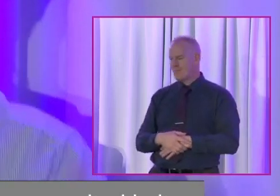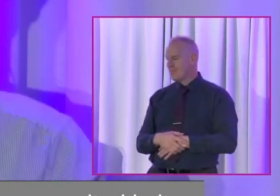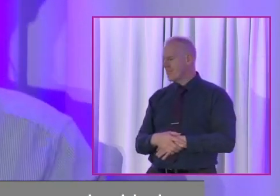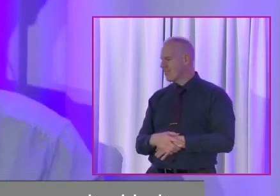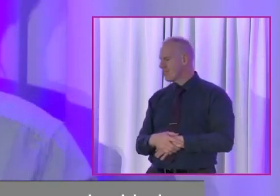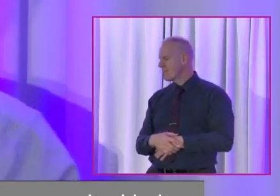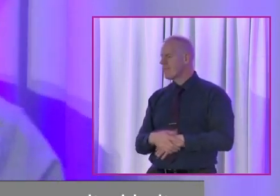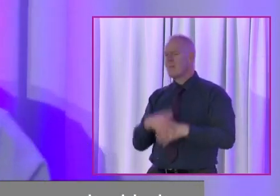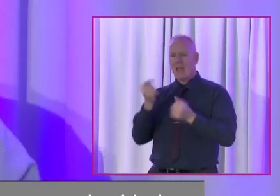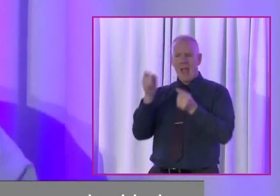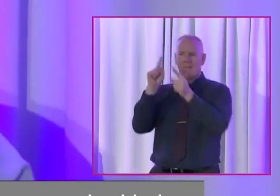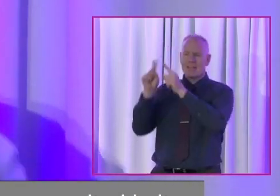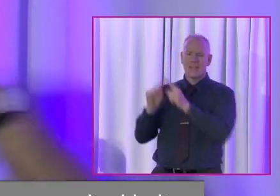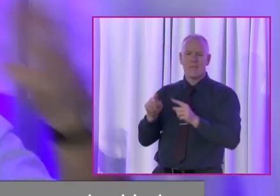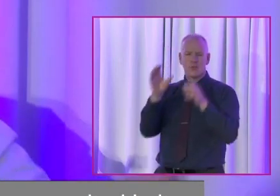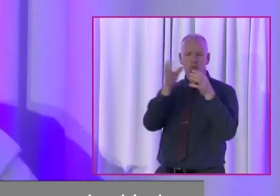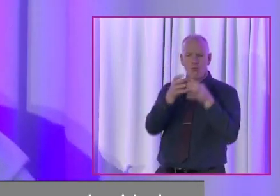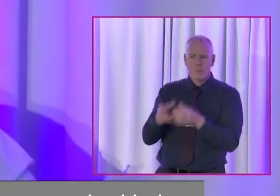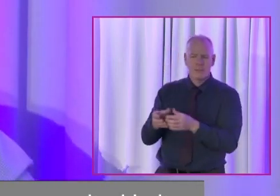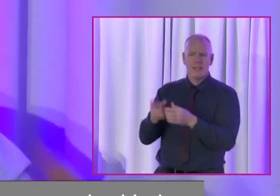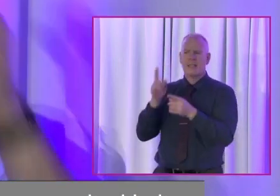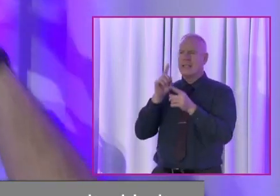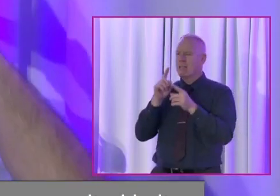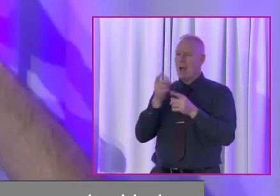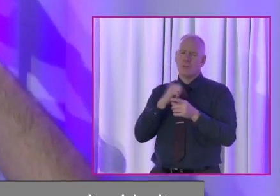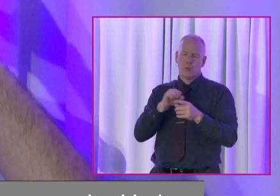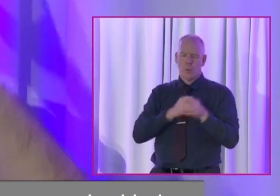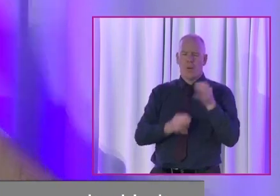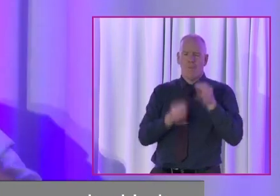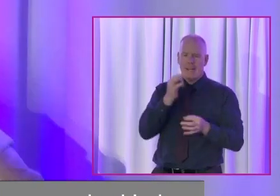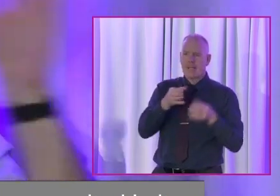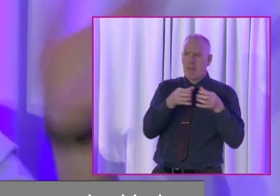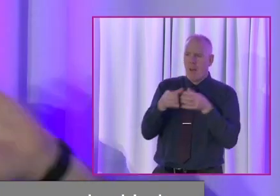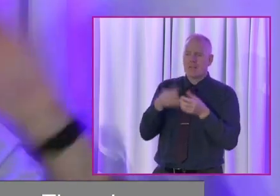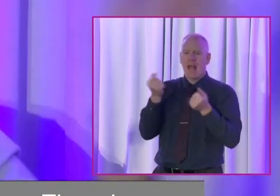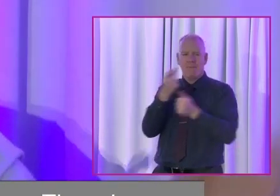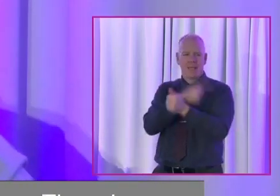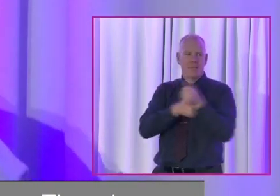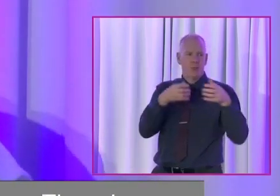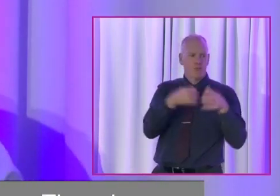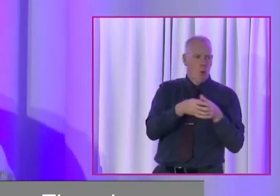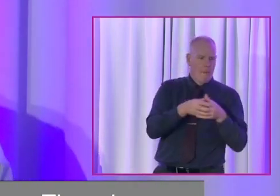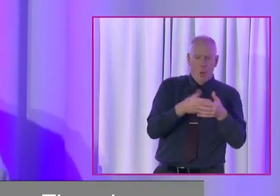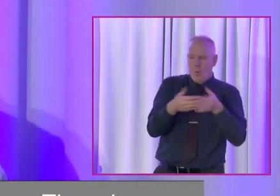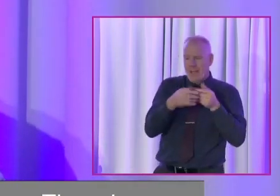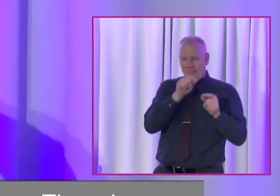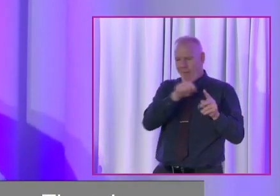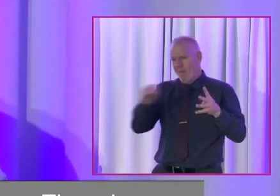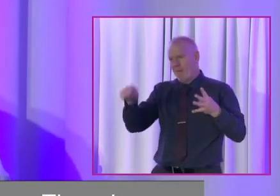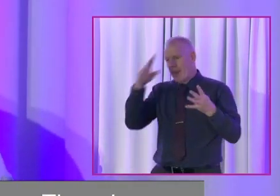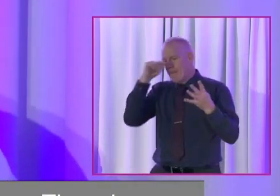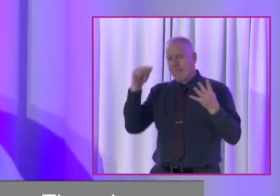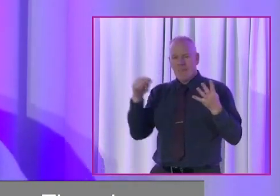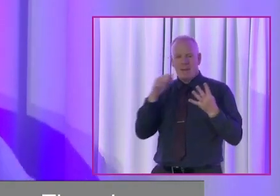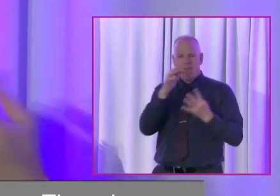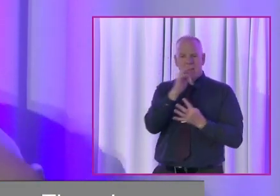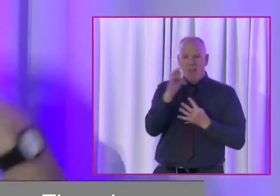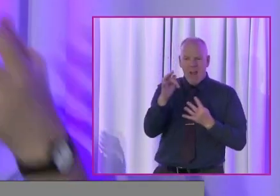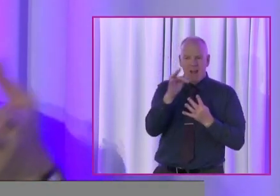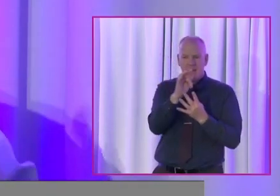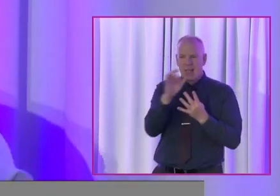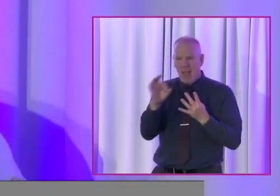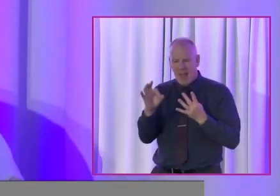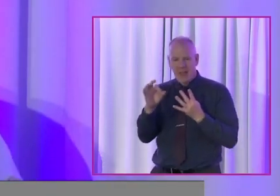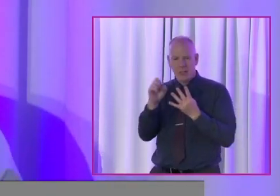There is groups in different political parties. Every political party, I'm sure, has a disability group, whether it's Finfall, Finnegale, Sinn Féin, whatever. But again, these,